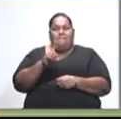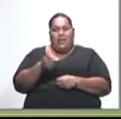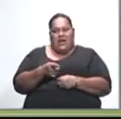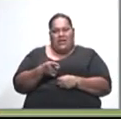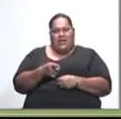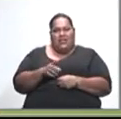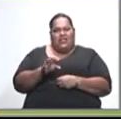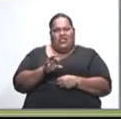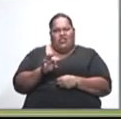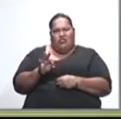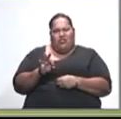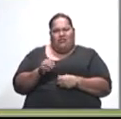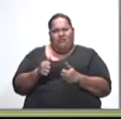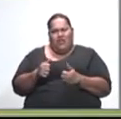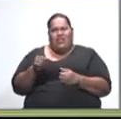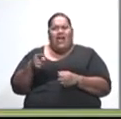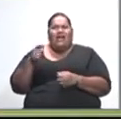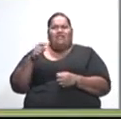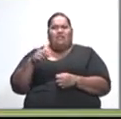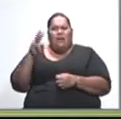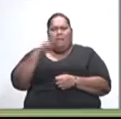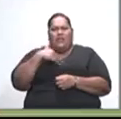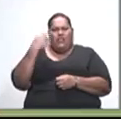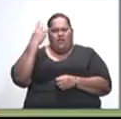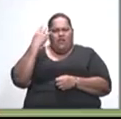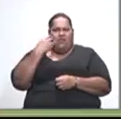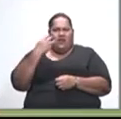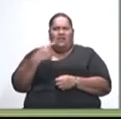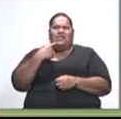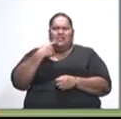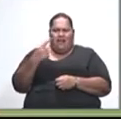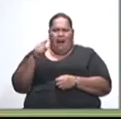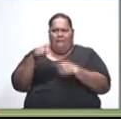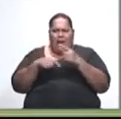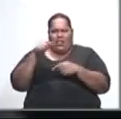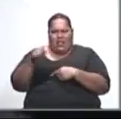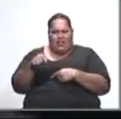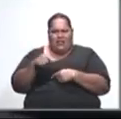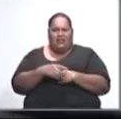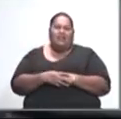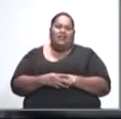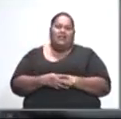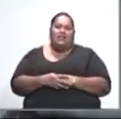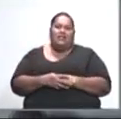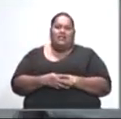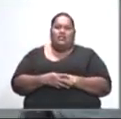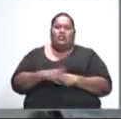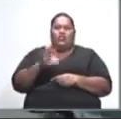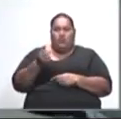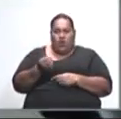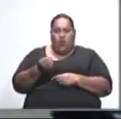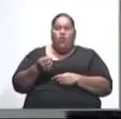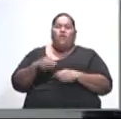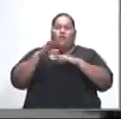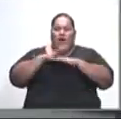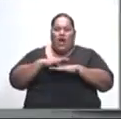the Minister for Women has come out with this statement. She adds the country, the government, and civil society should calmly discuss